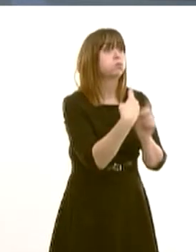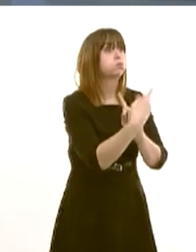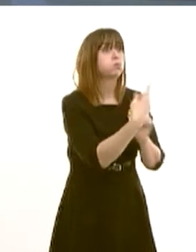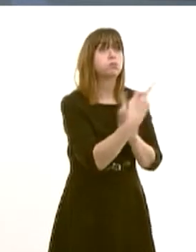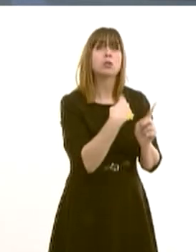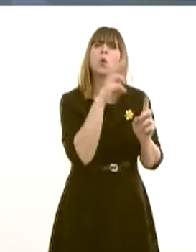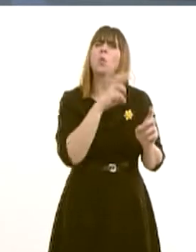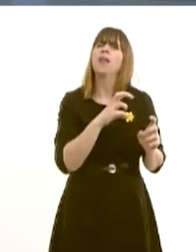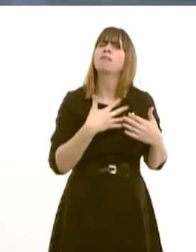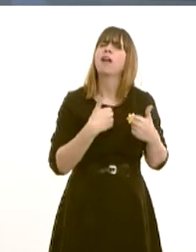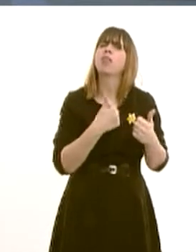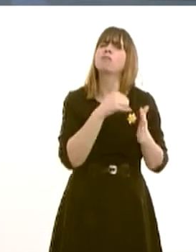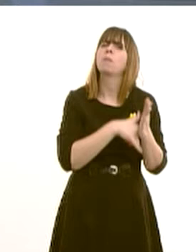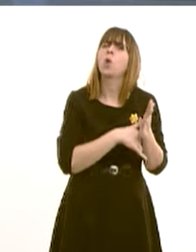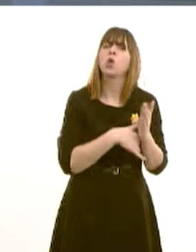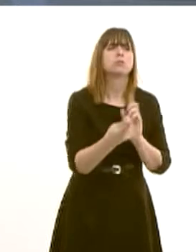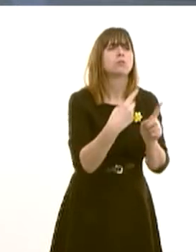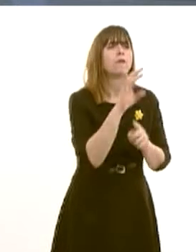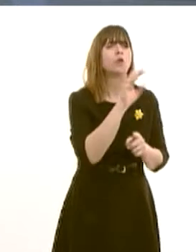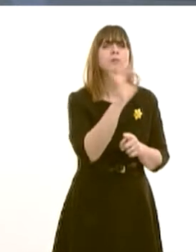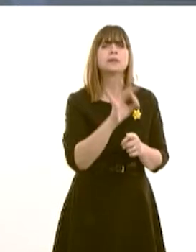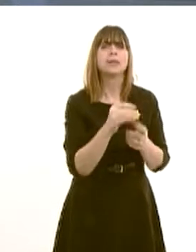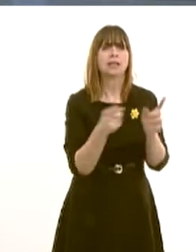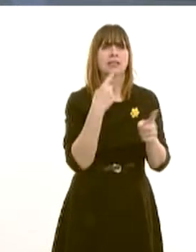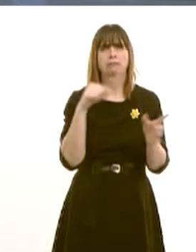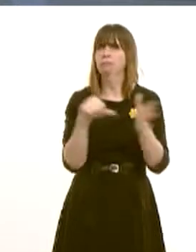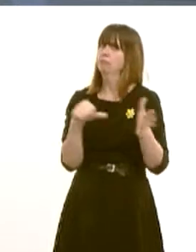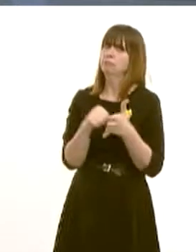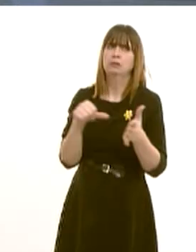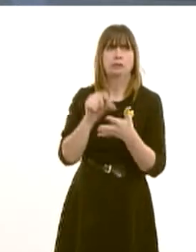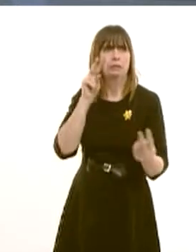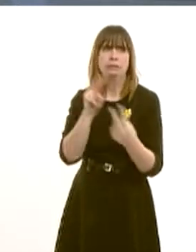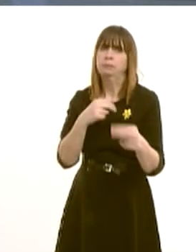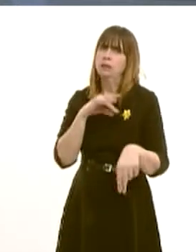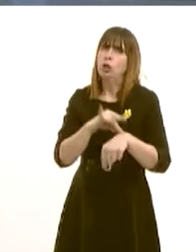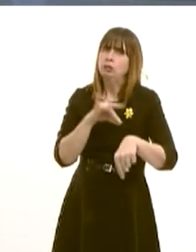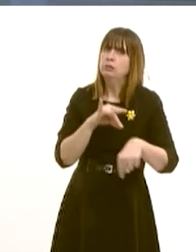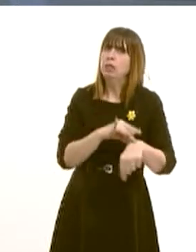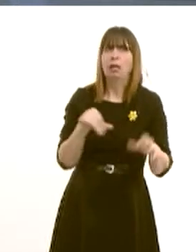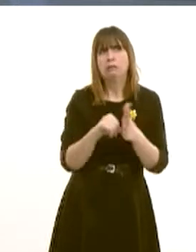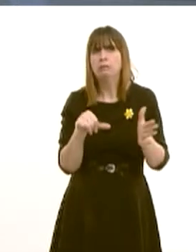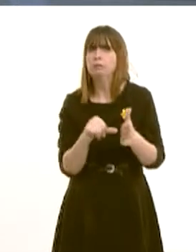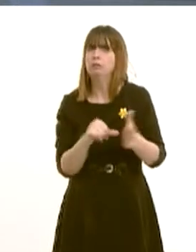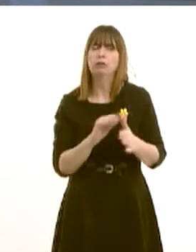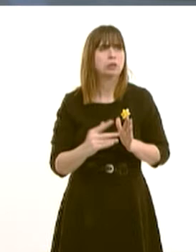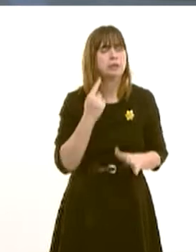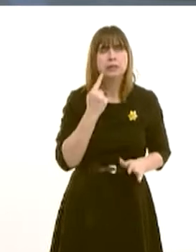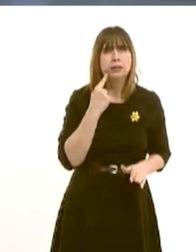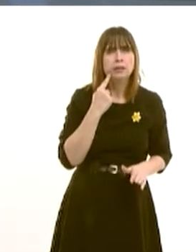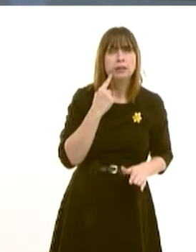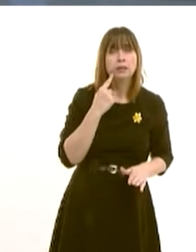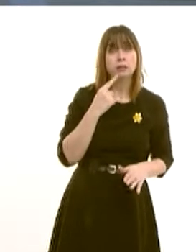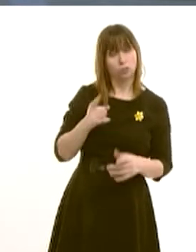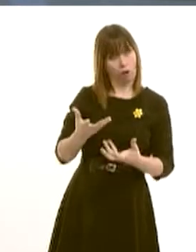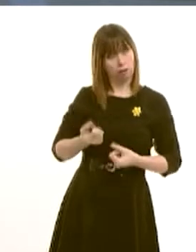Wales Health Report said that they'd had difficulty securing a GP appointment. Now, will you accept that there are issues